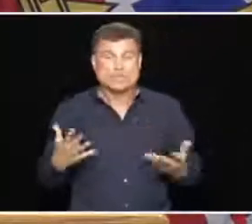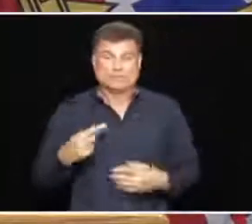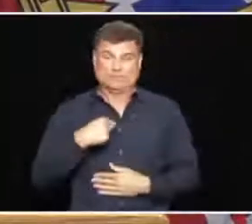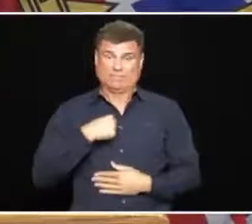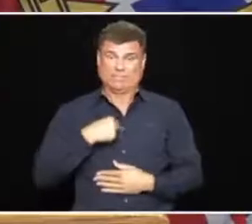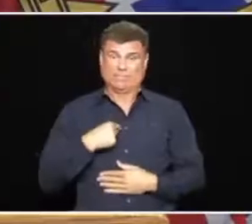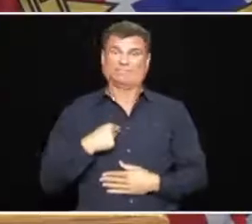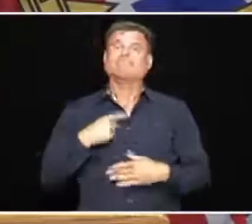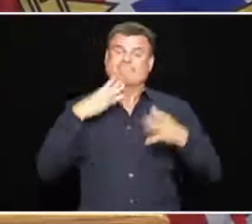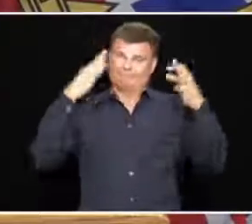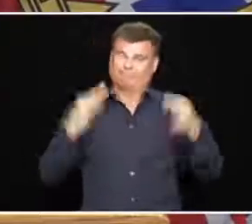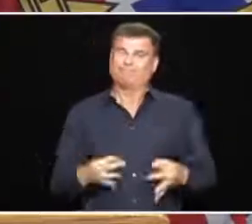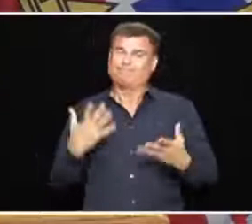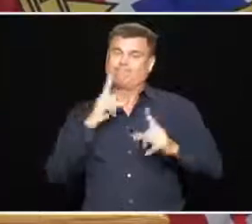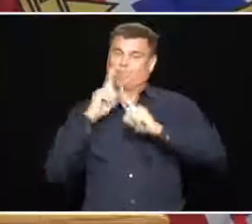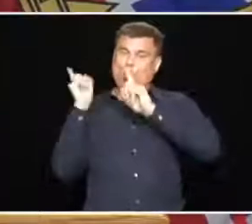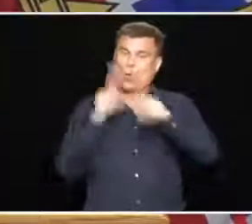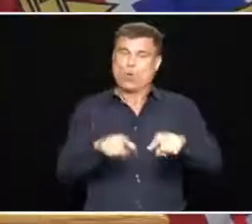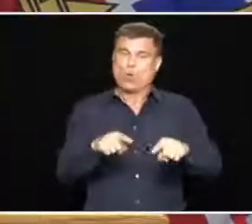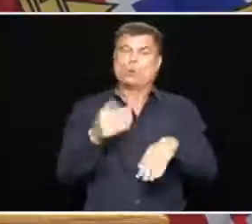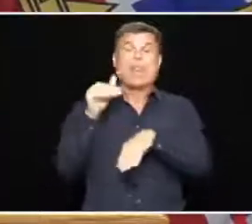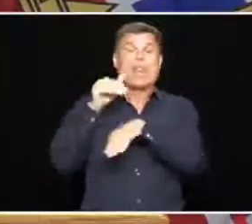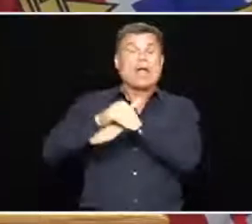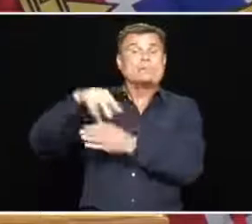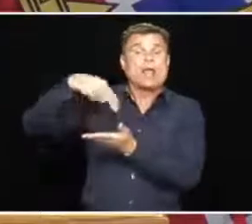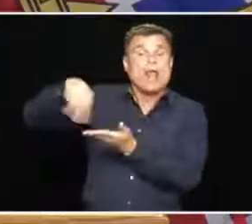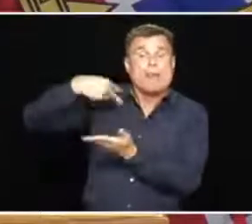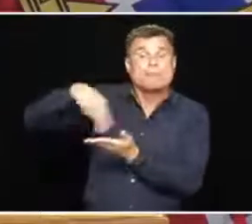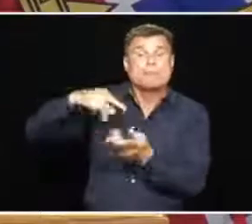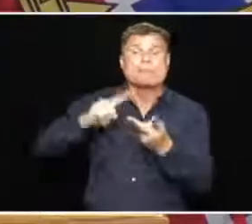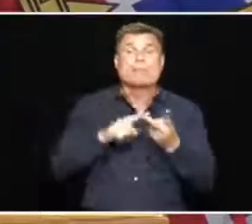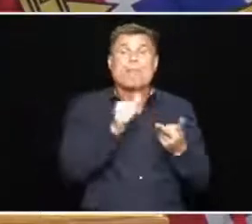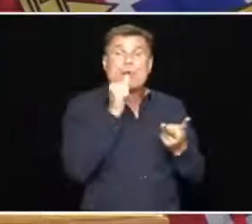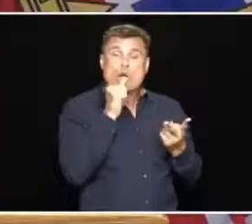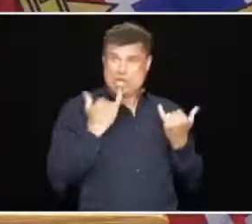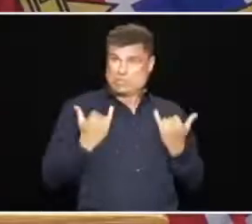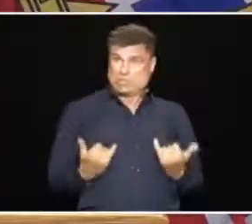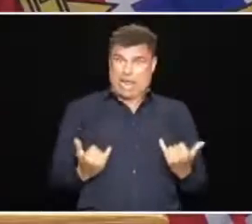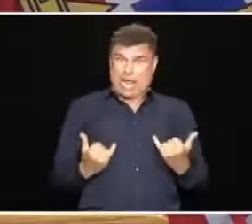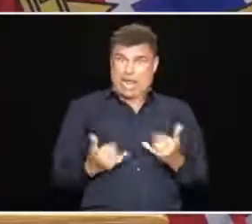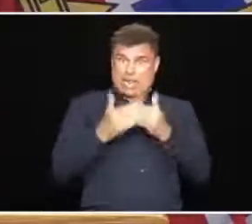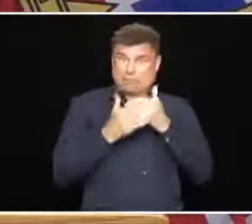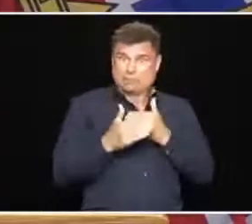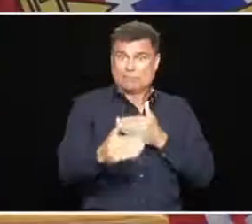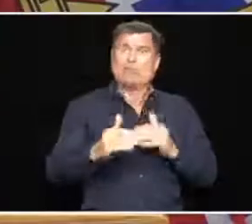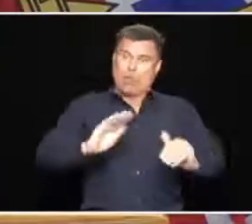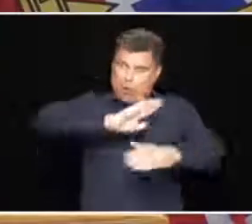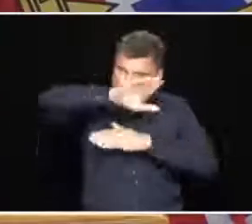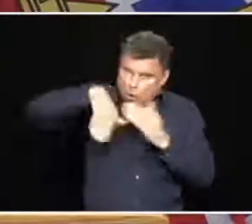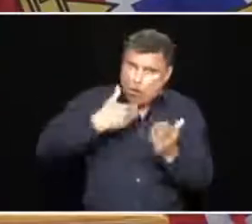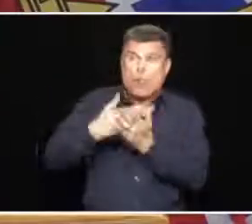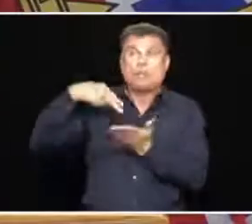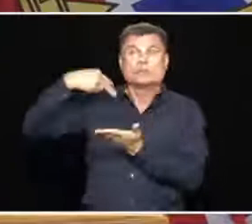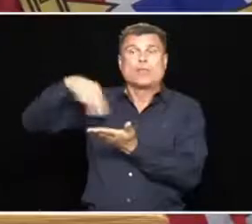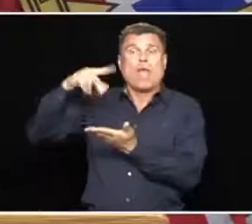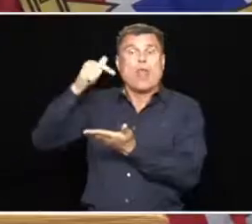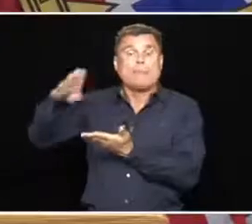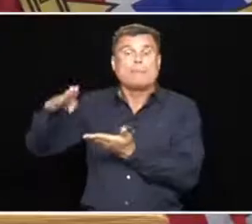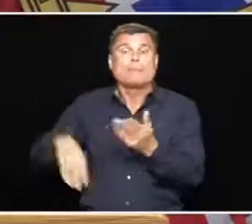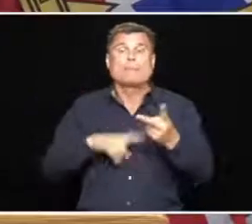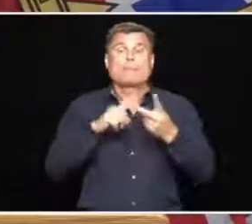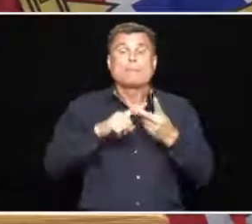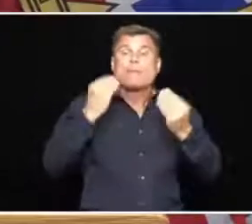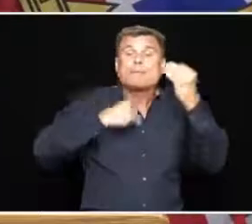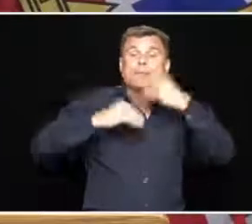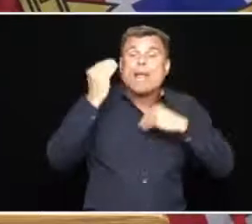As a result, I am amending my order on bars, nightclubs, and banquet halls. Effective today, all